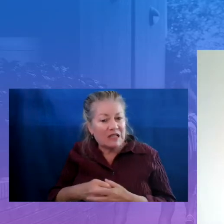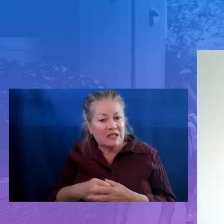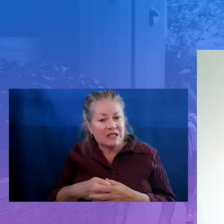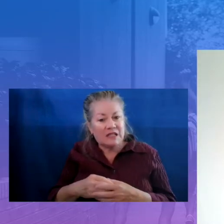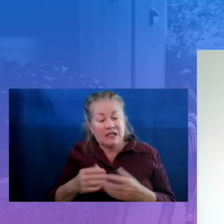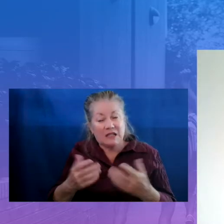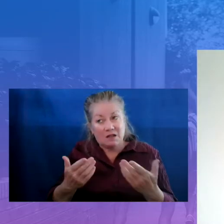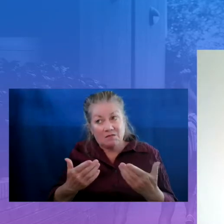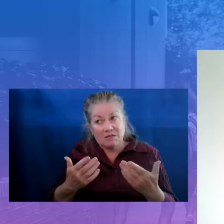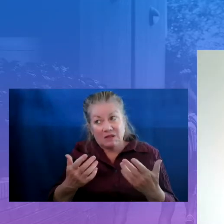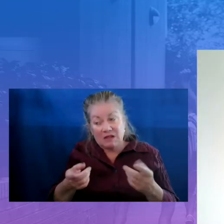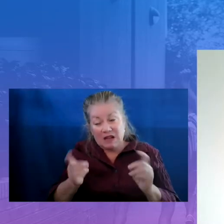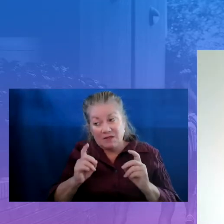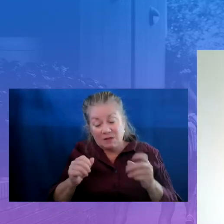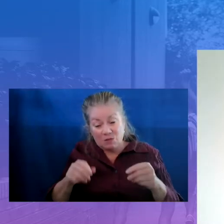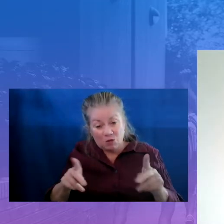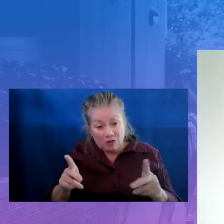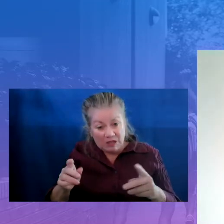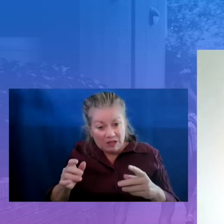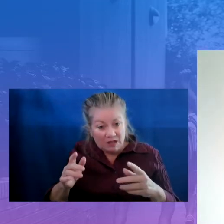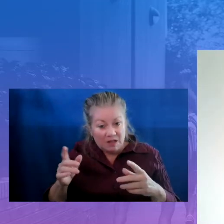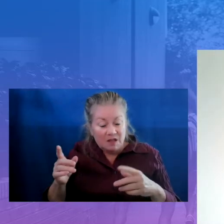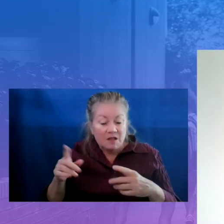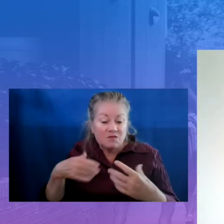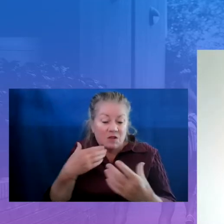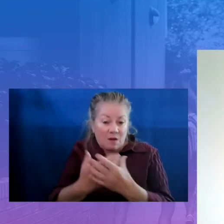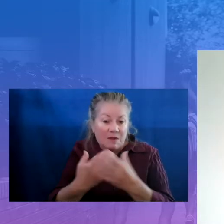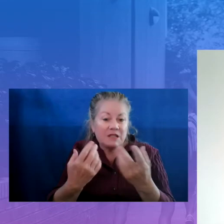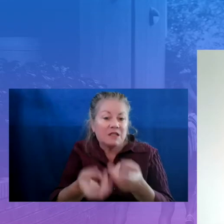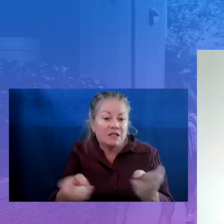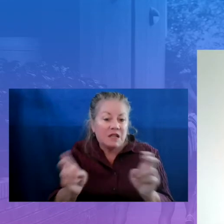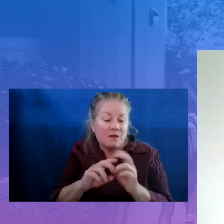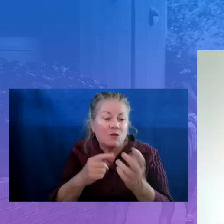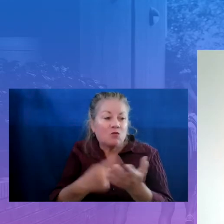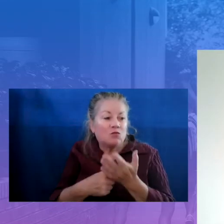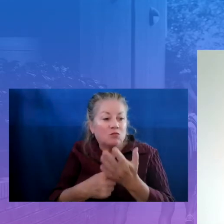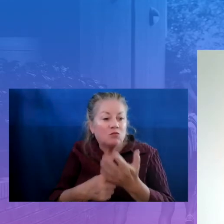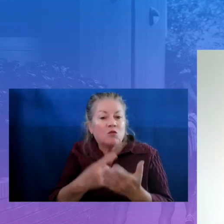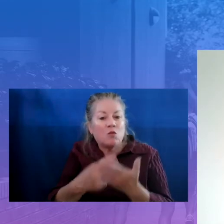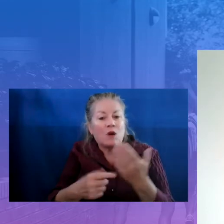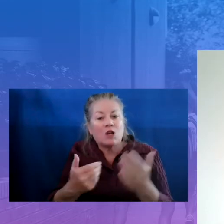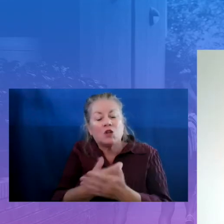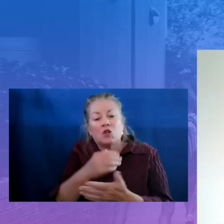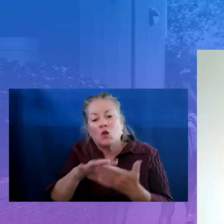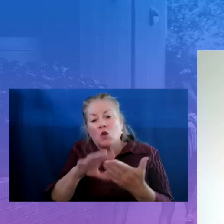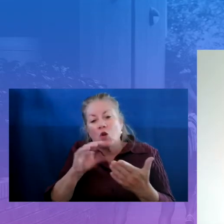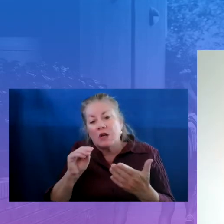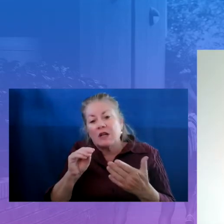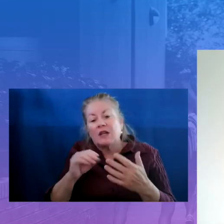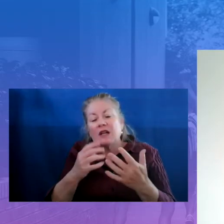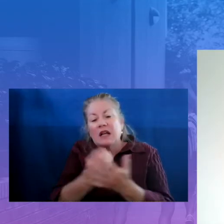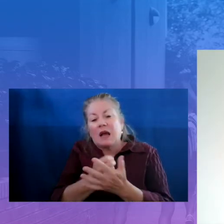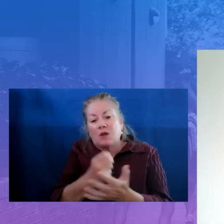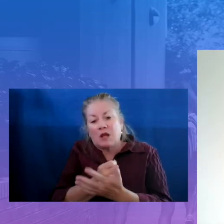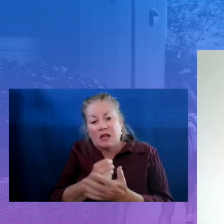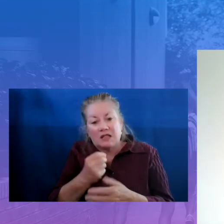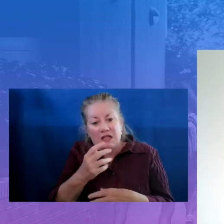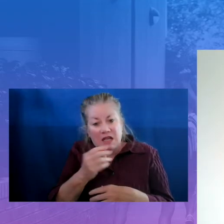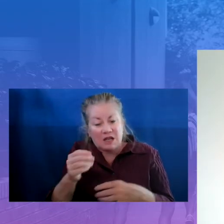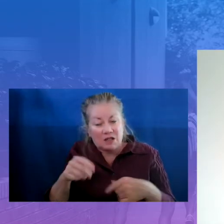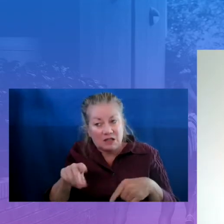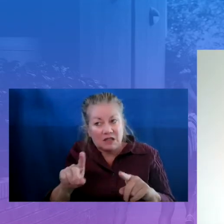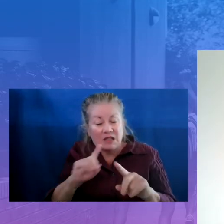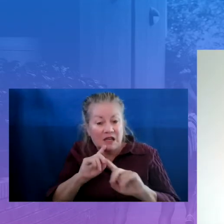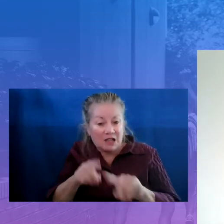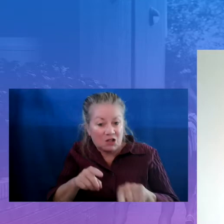coming to the table and looking on what new learning we can capitalize off of while still answering earnest questions around